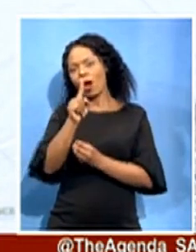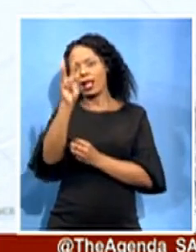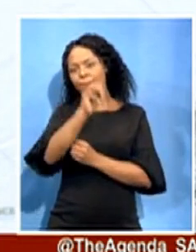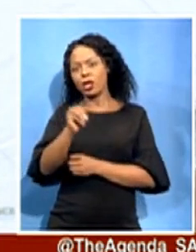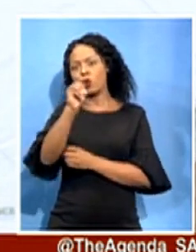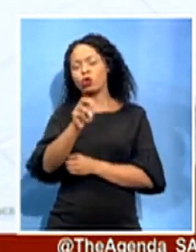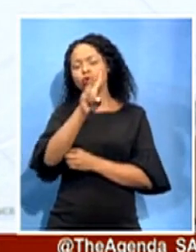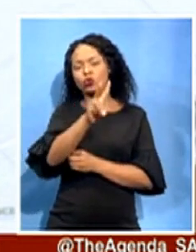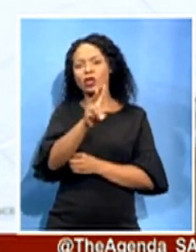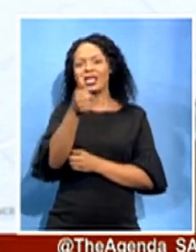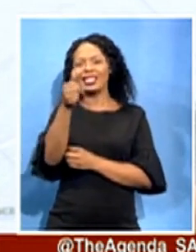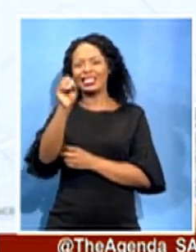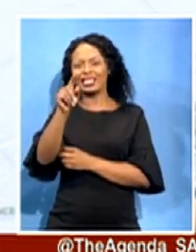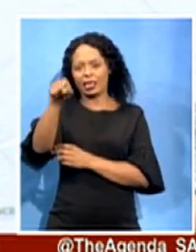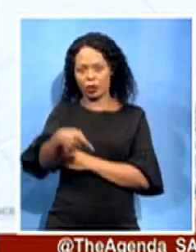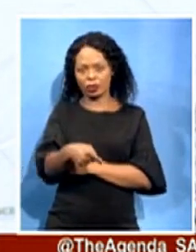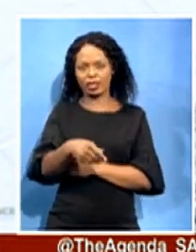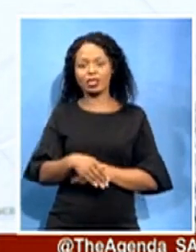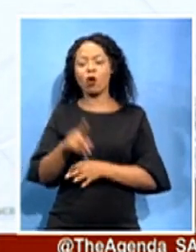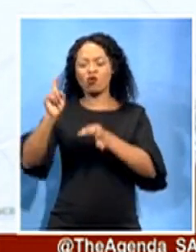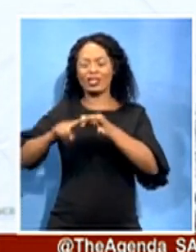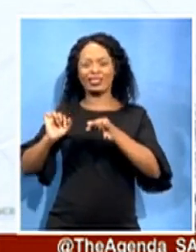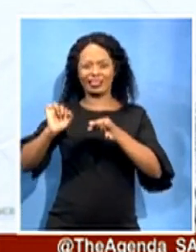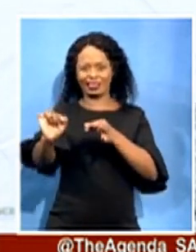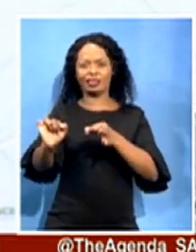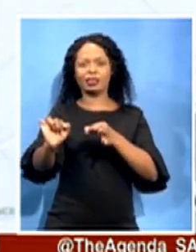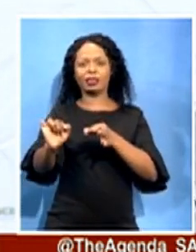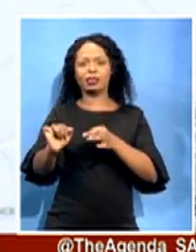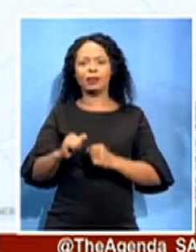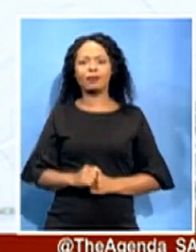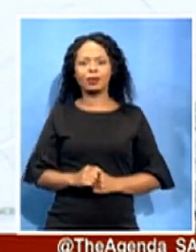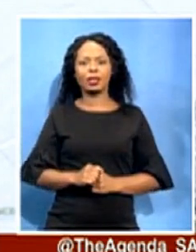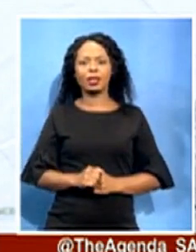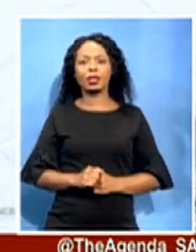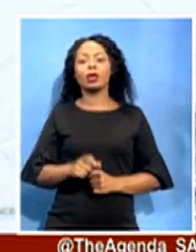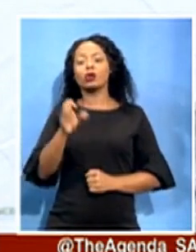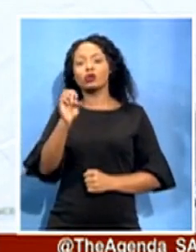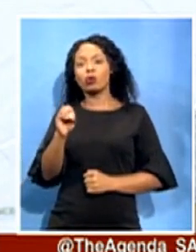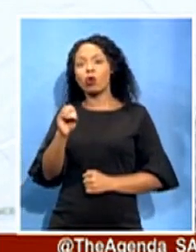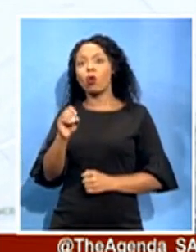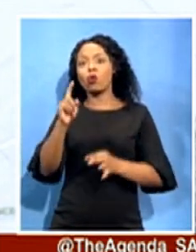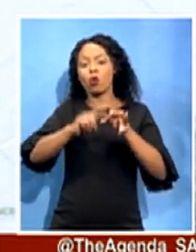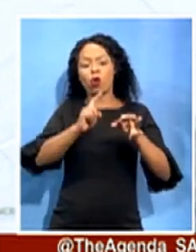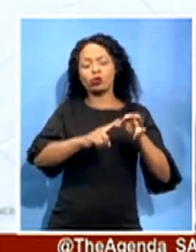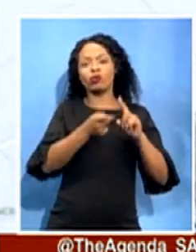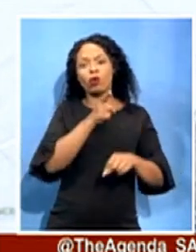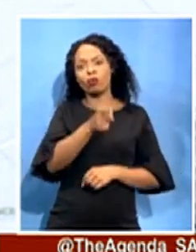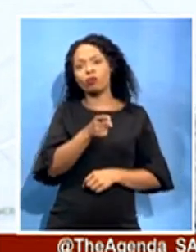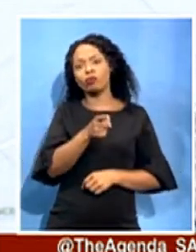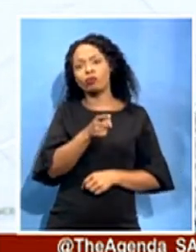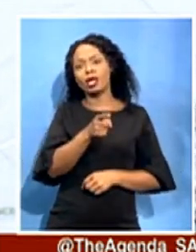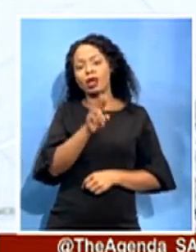So the code from this rehabilitation center was $1,260,000.